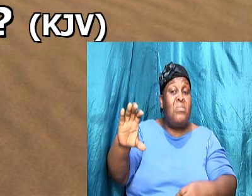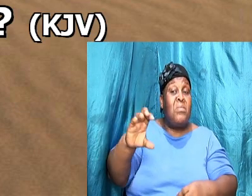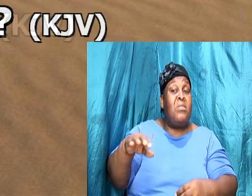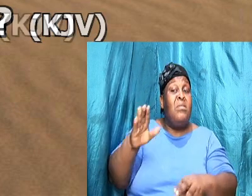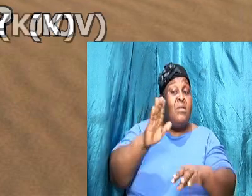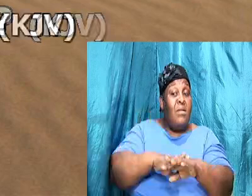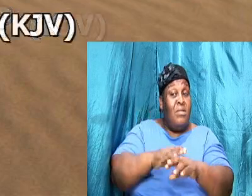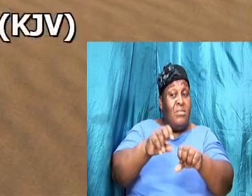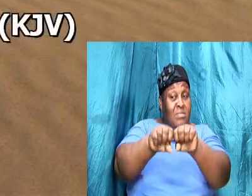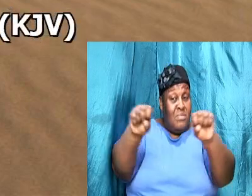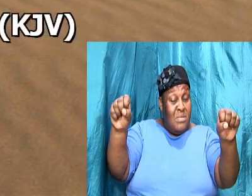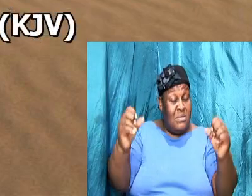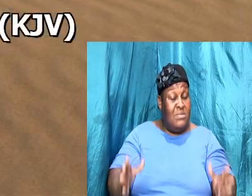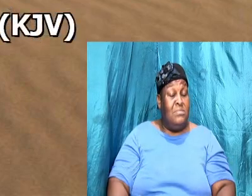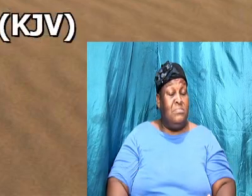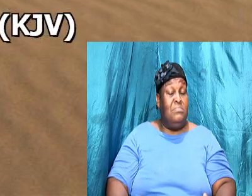altar